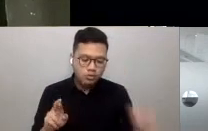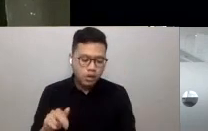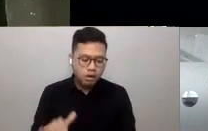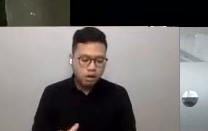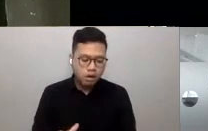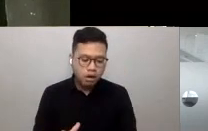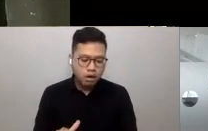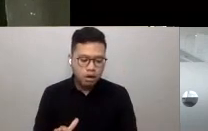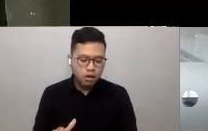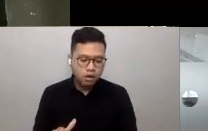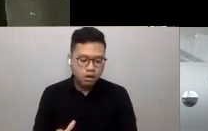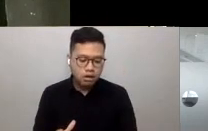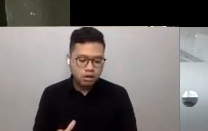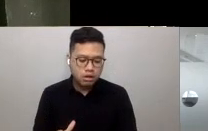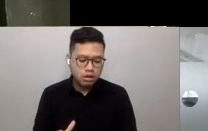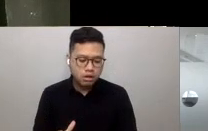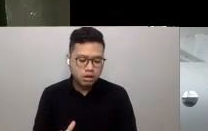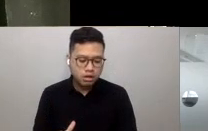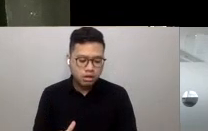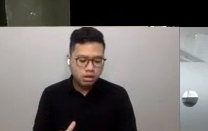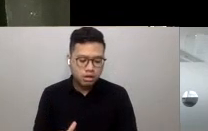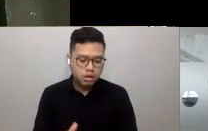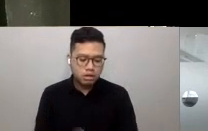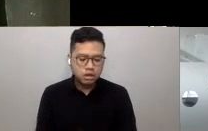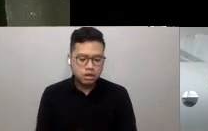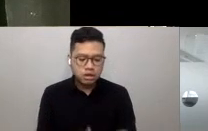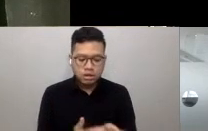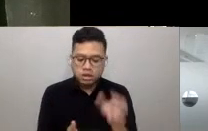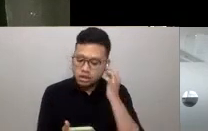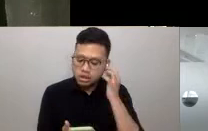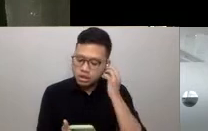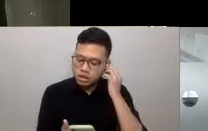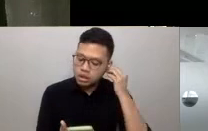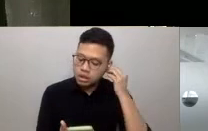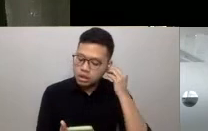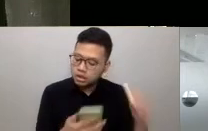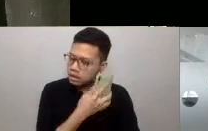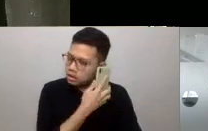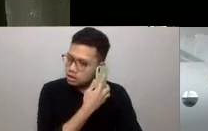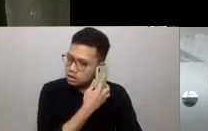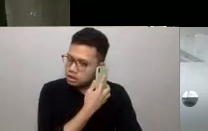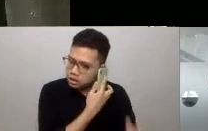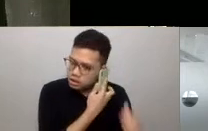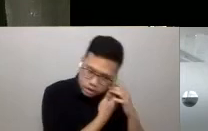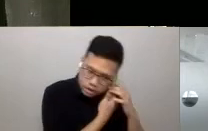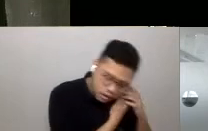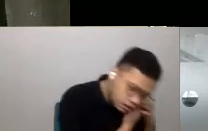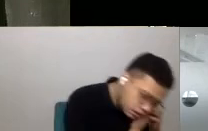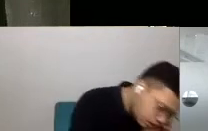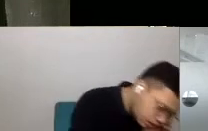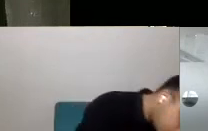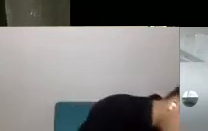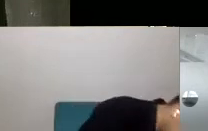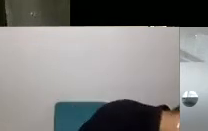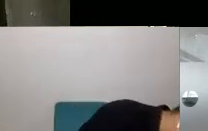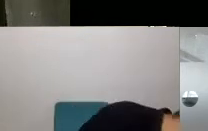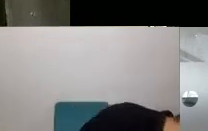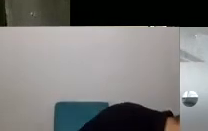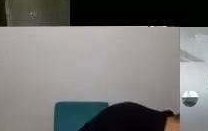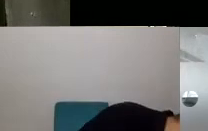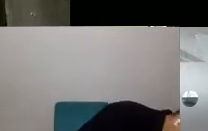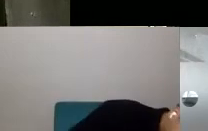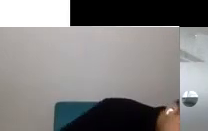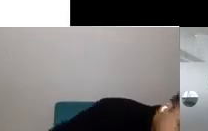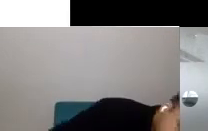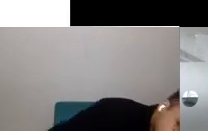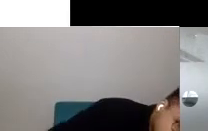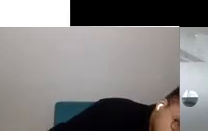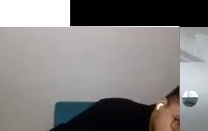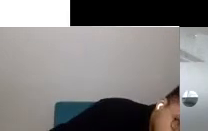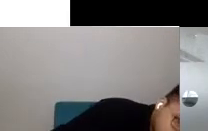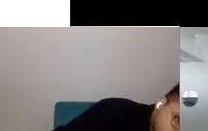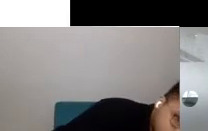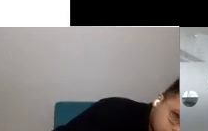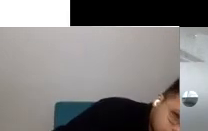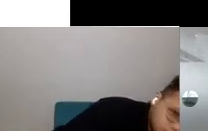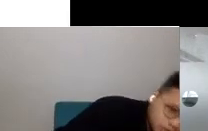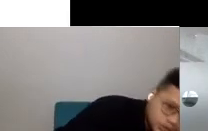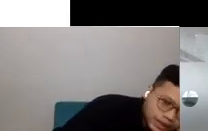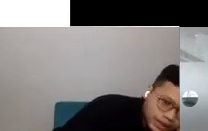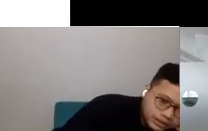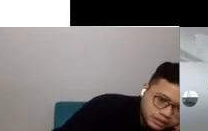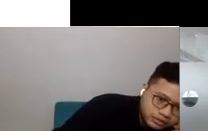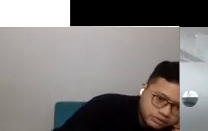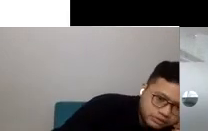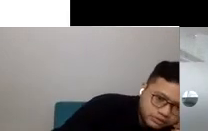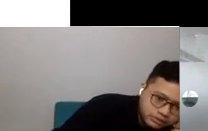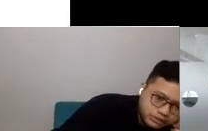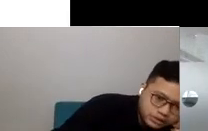monthly political values, our weekly religious sermons, and our daily commercial transactions. We